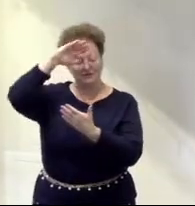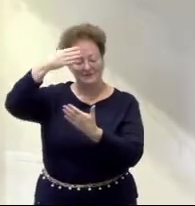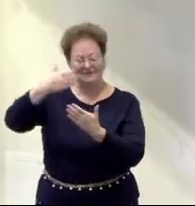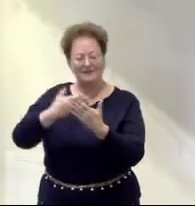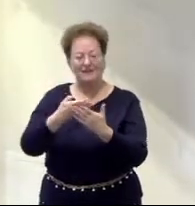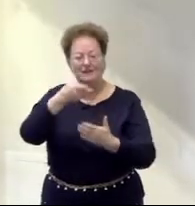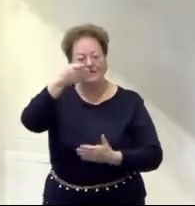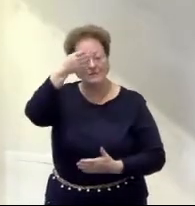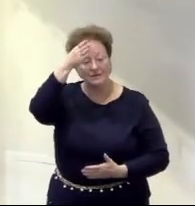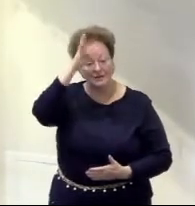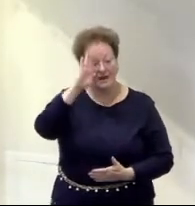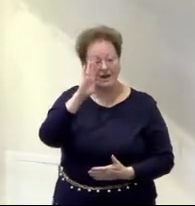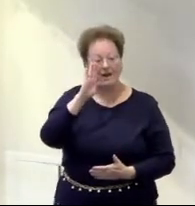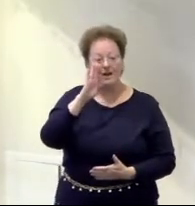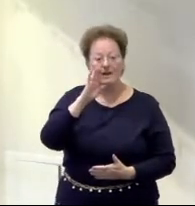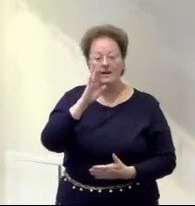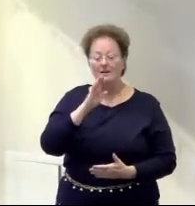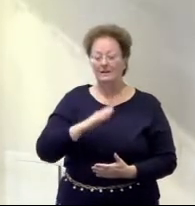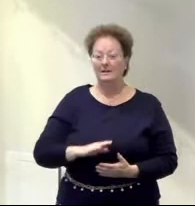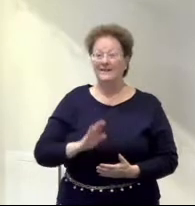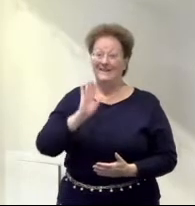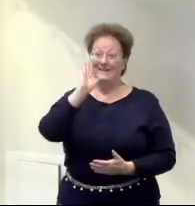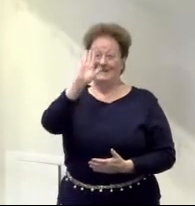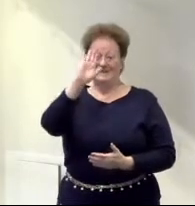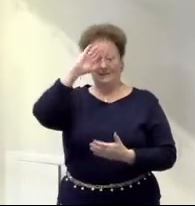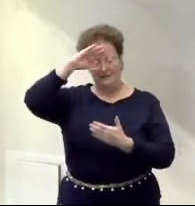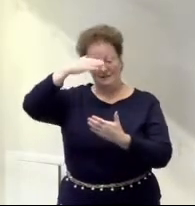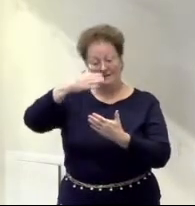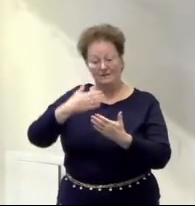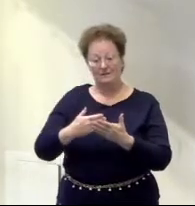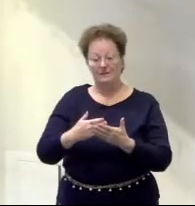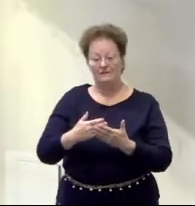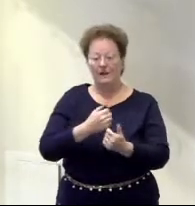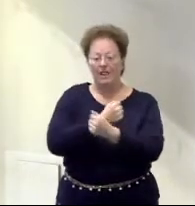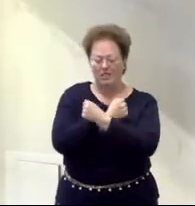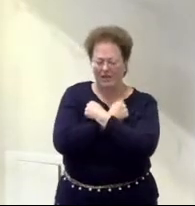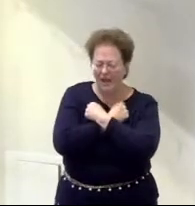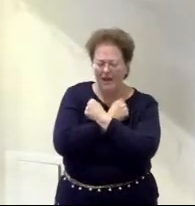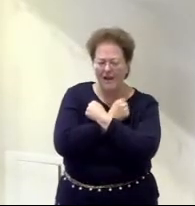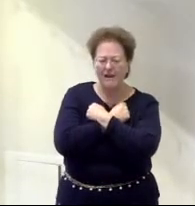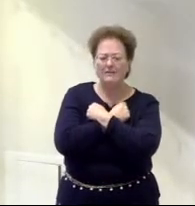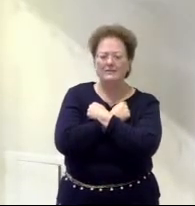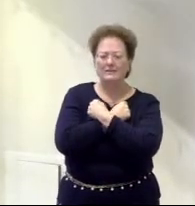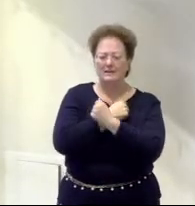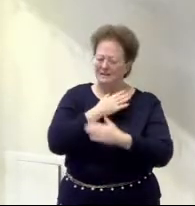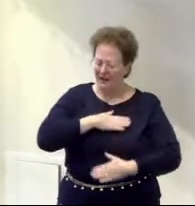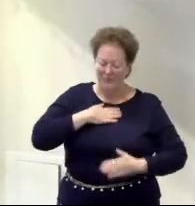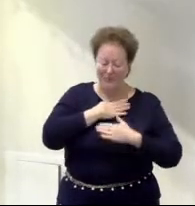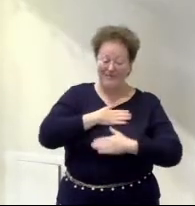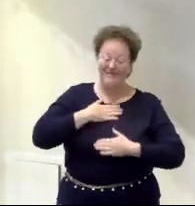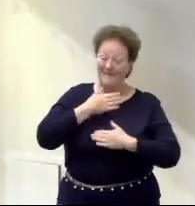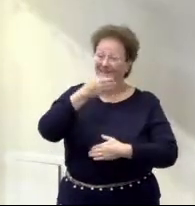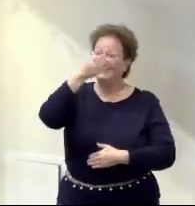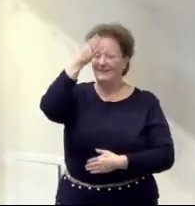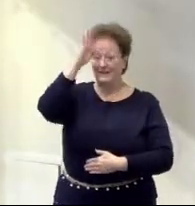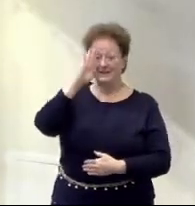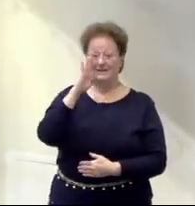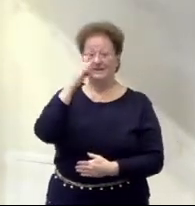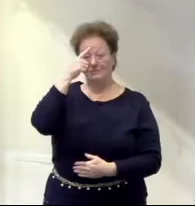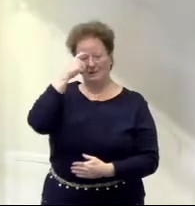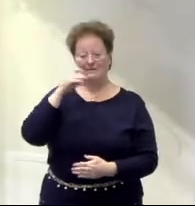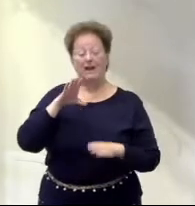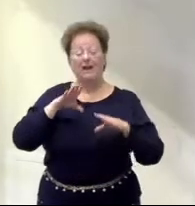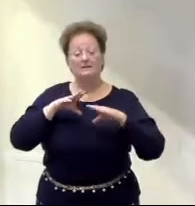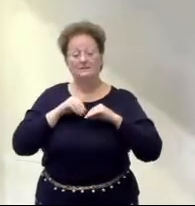And not only is he God's son, but we're told he's also loved by God and he's well pleasing to God because he was willing to